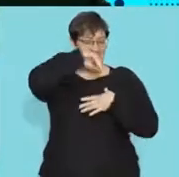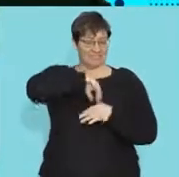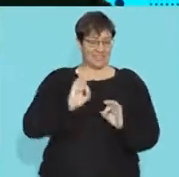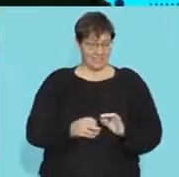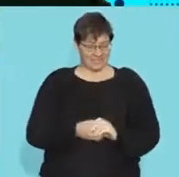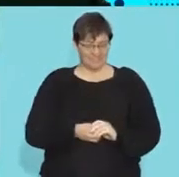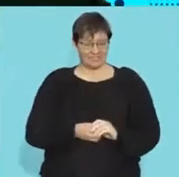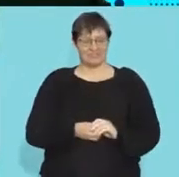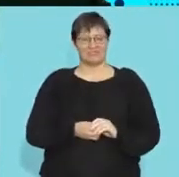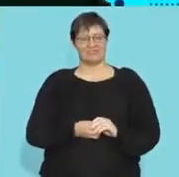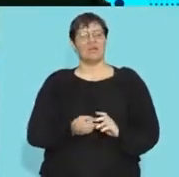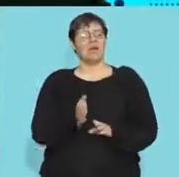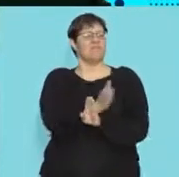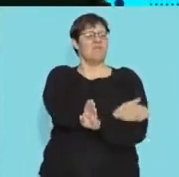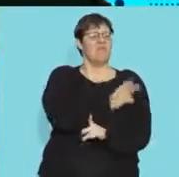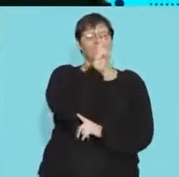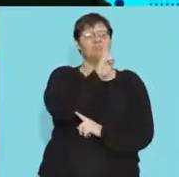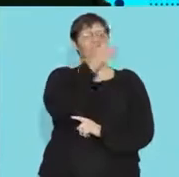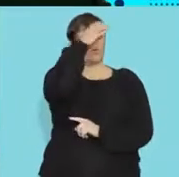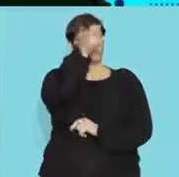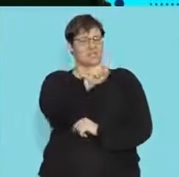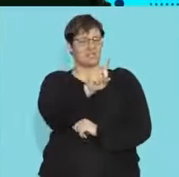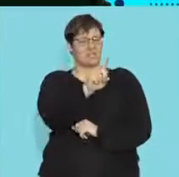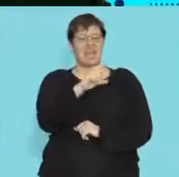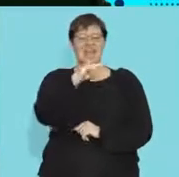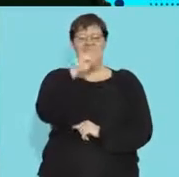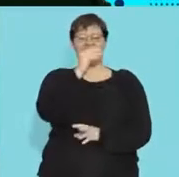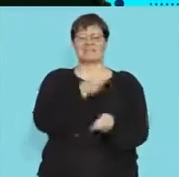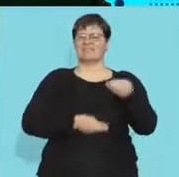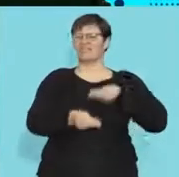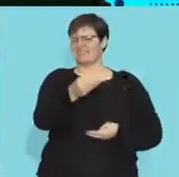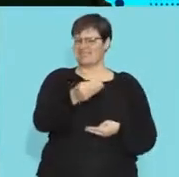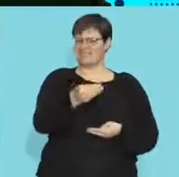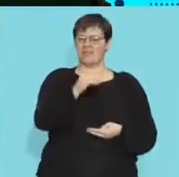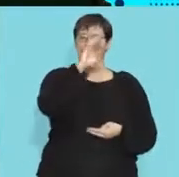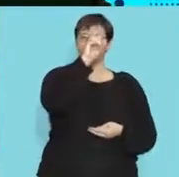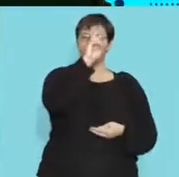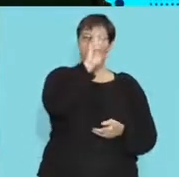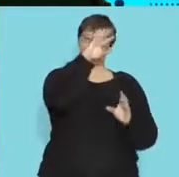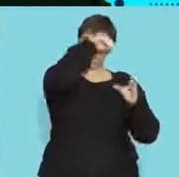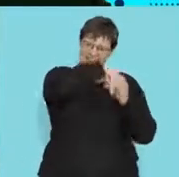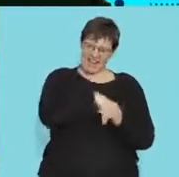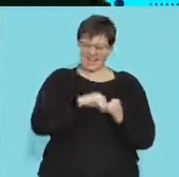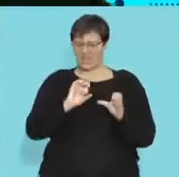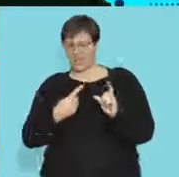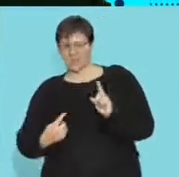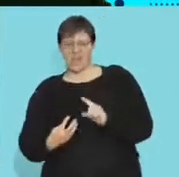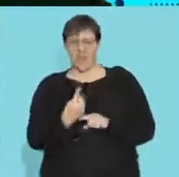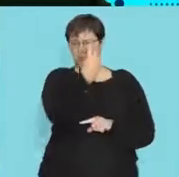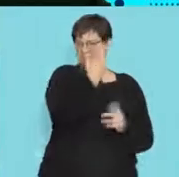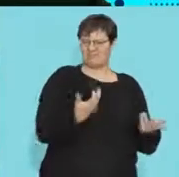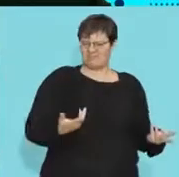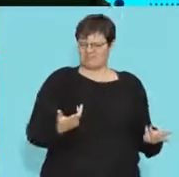right last segment we looked at this whole concept of what gases exchanges how we get oxygen in and carbon dioxide out